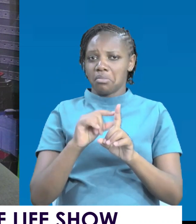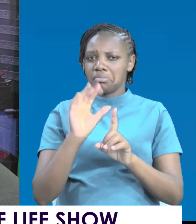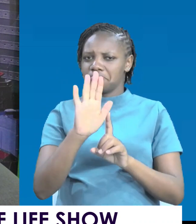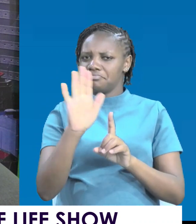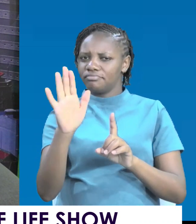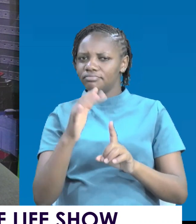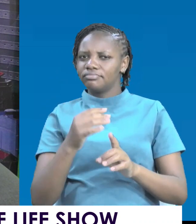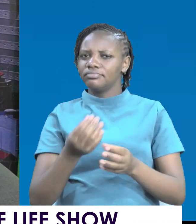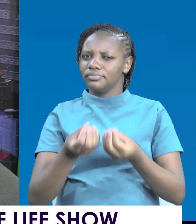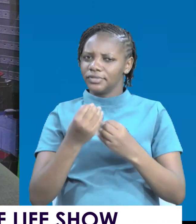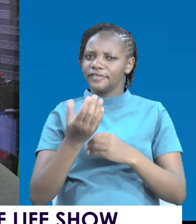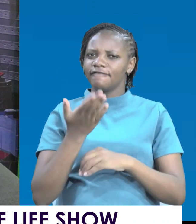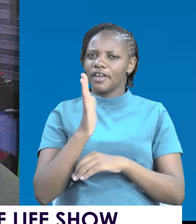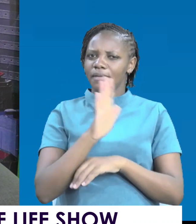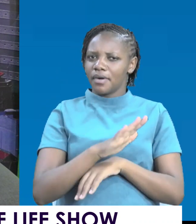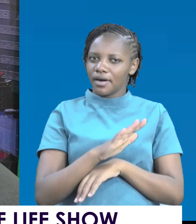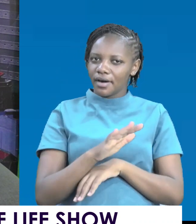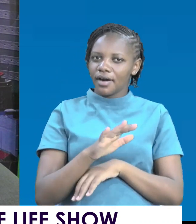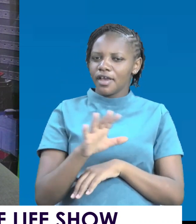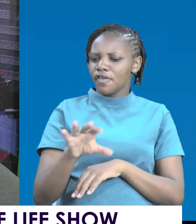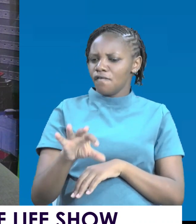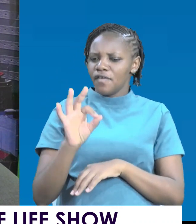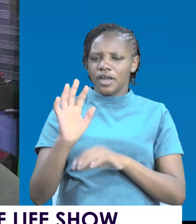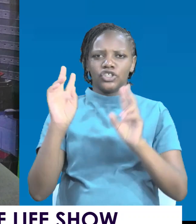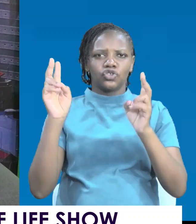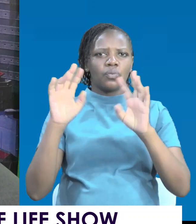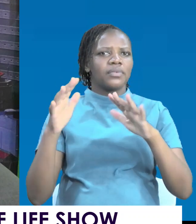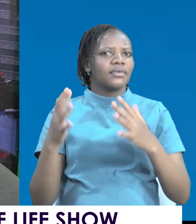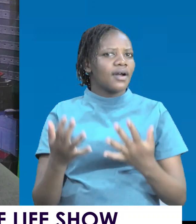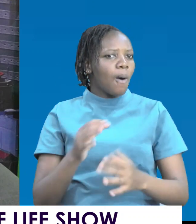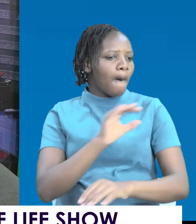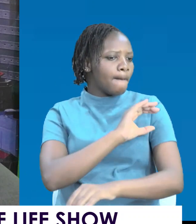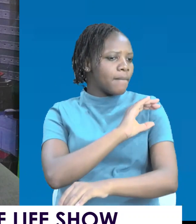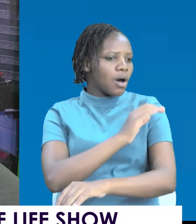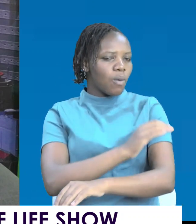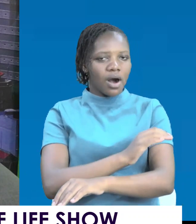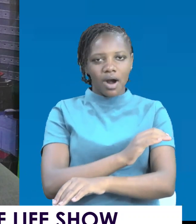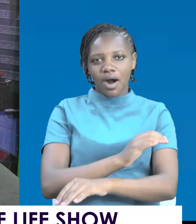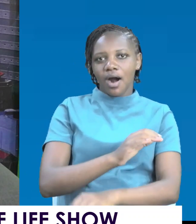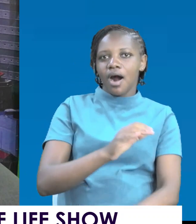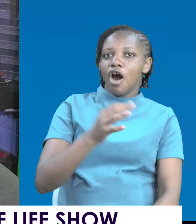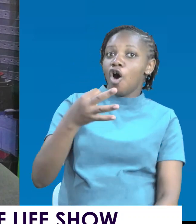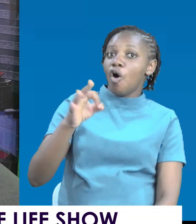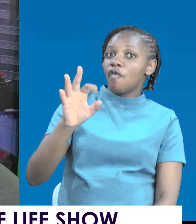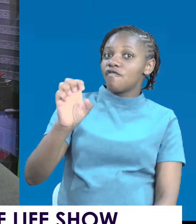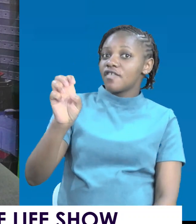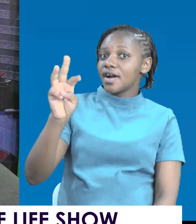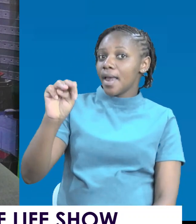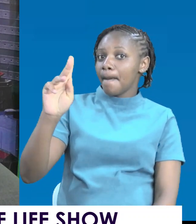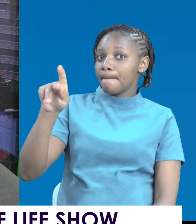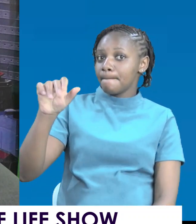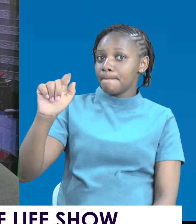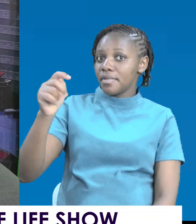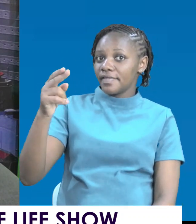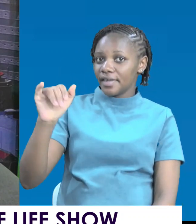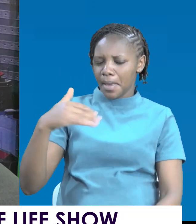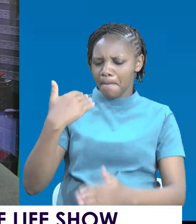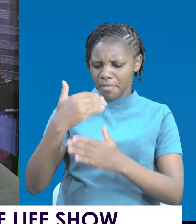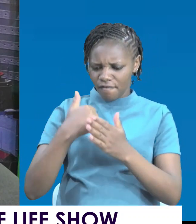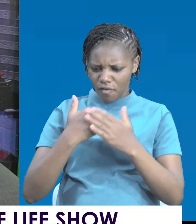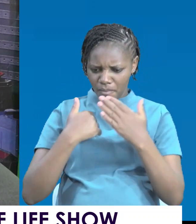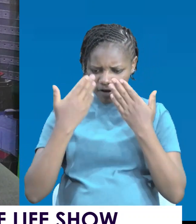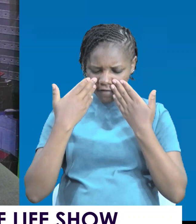How do you find this topic? The power of empathy is what I'm talking about even as I wind up today.